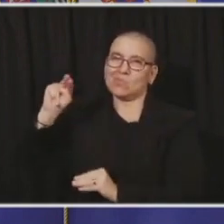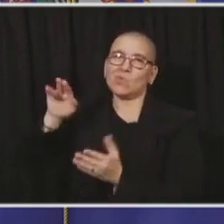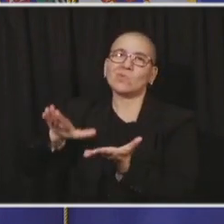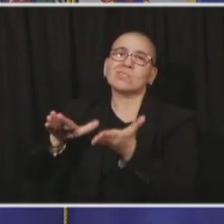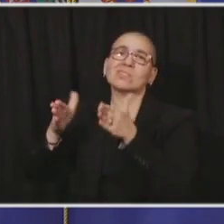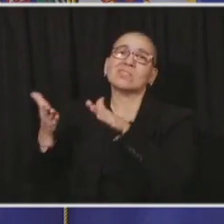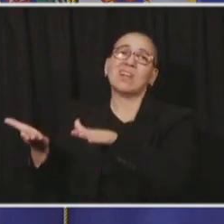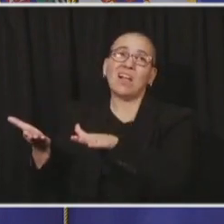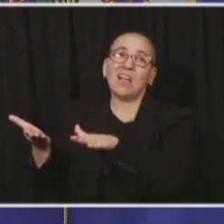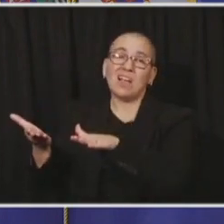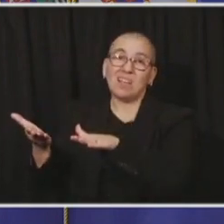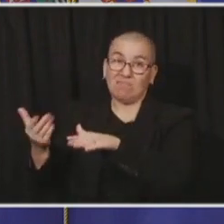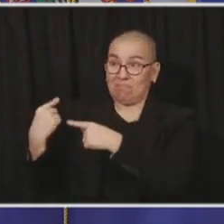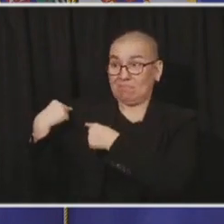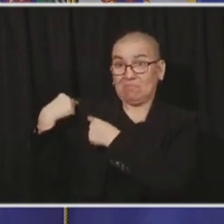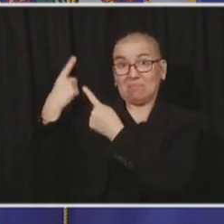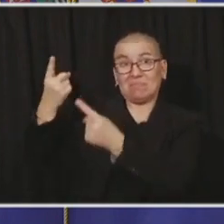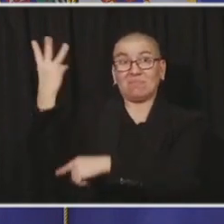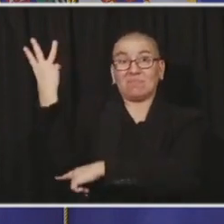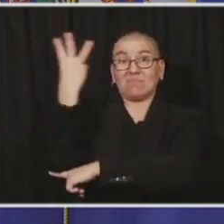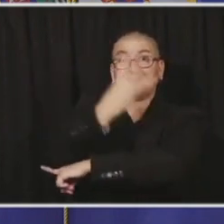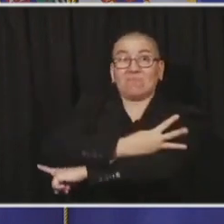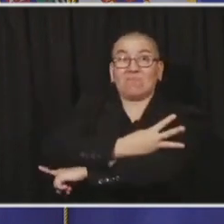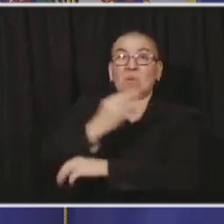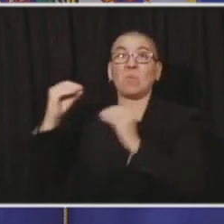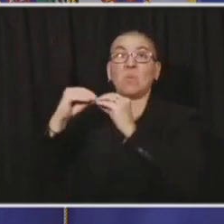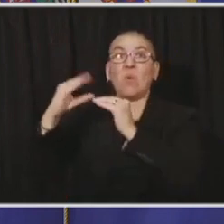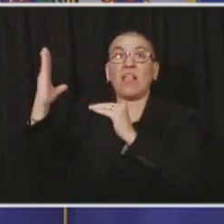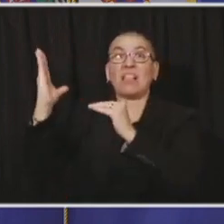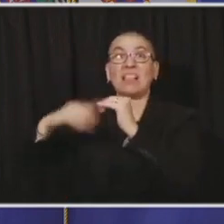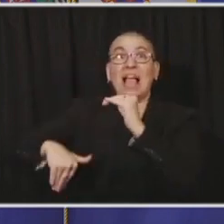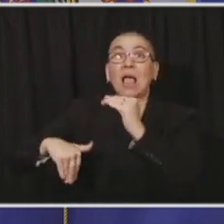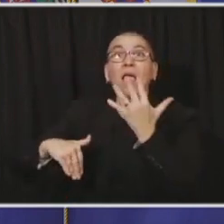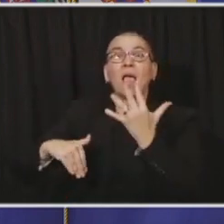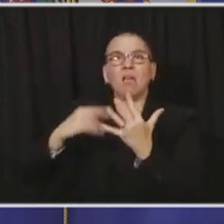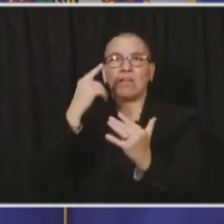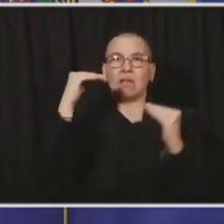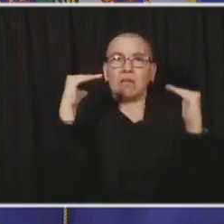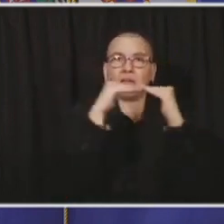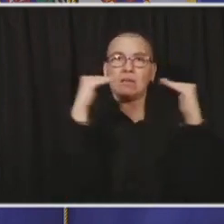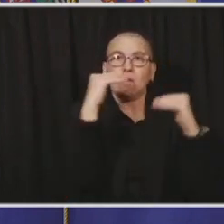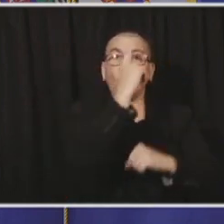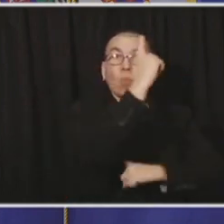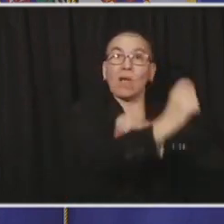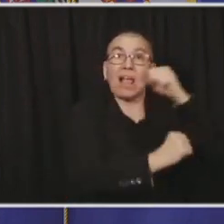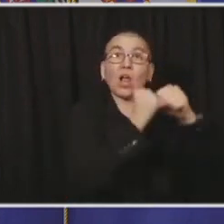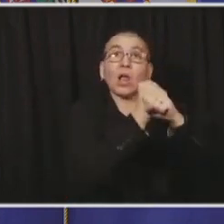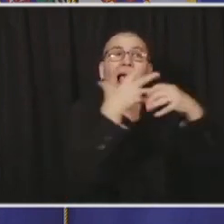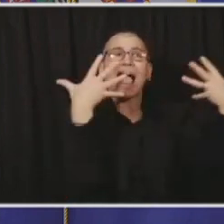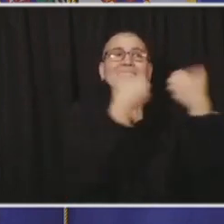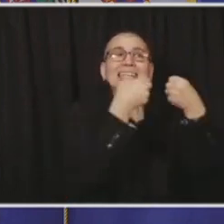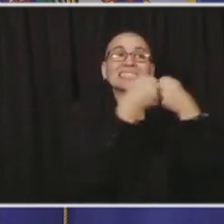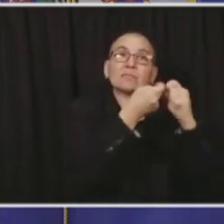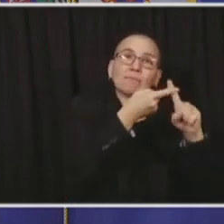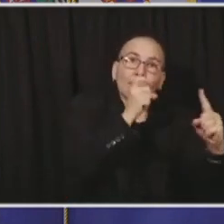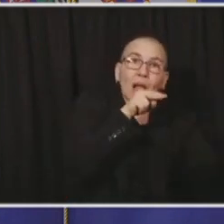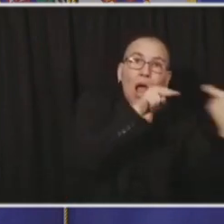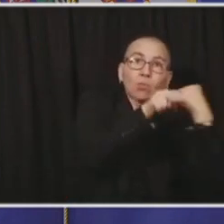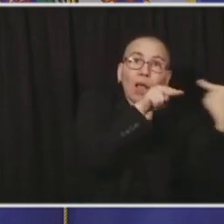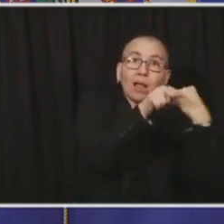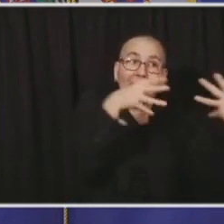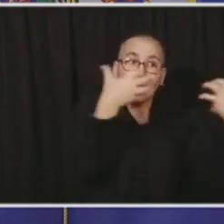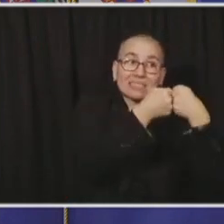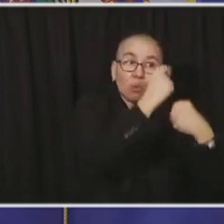six day period than we lose an entire year on our highways on any given year. And that doesn't appear at this point in time to be